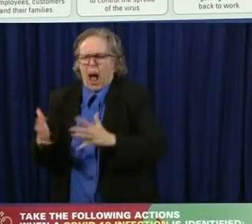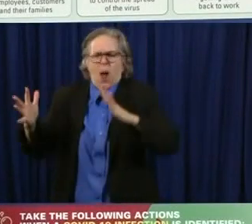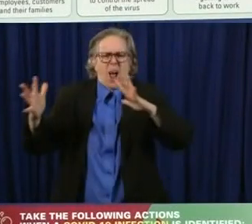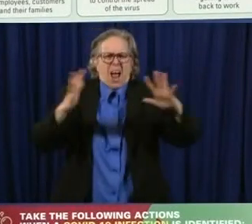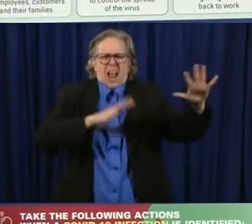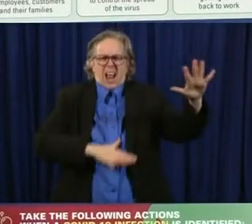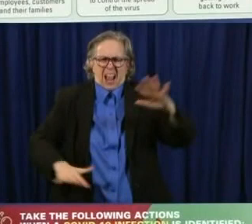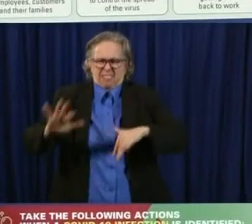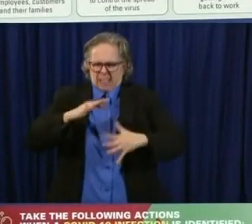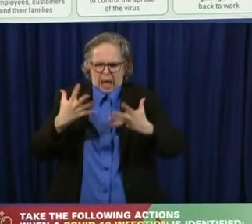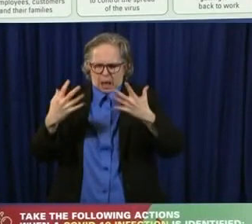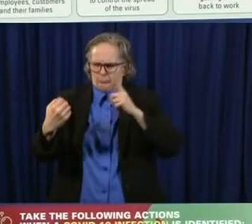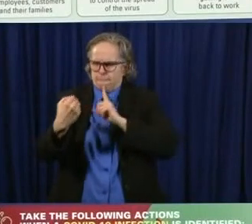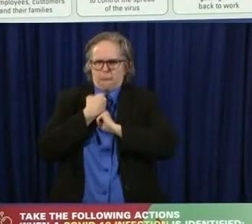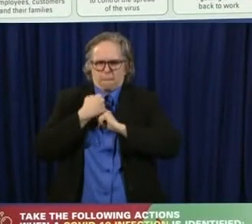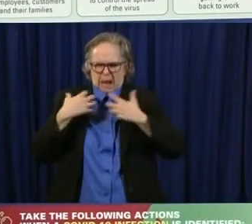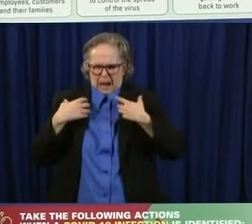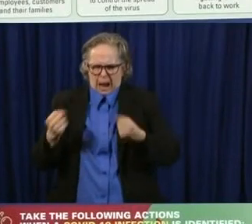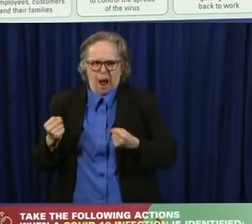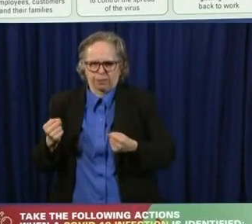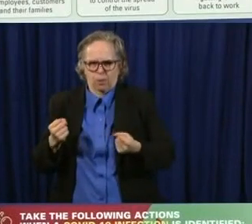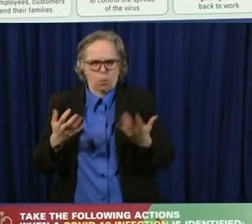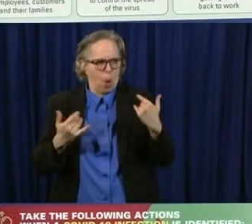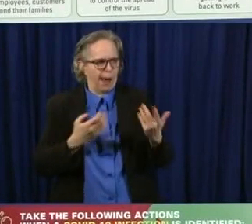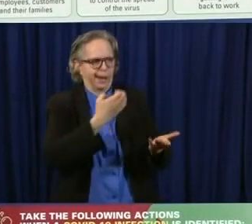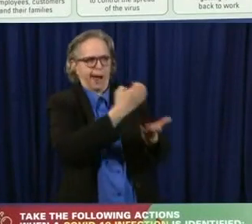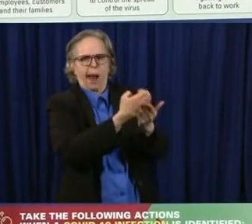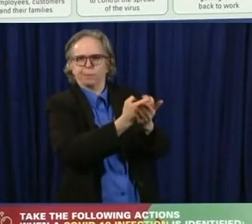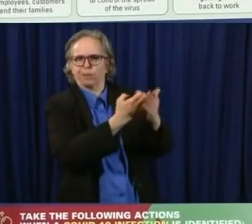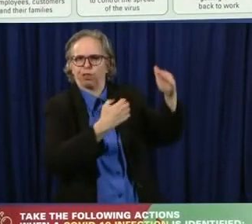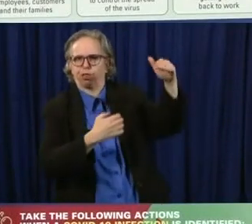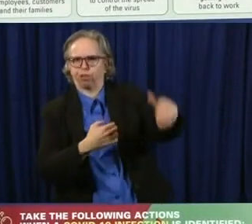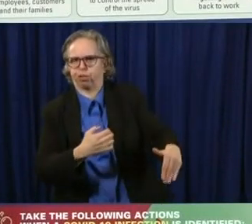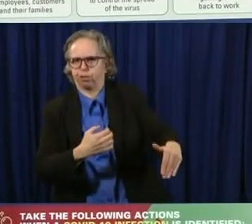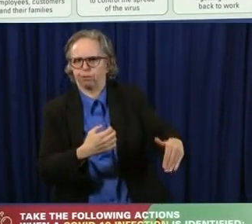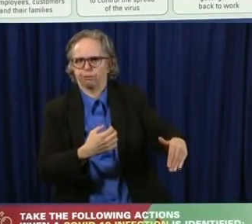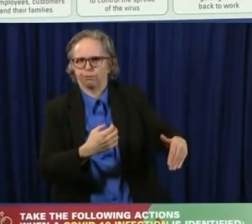things that impact people's lives.